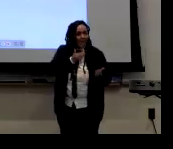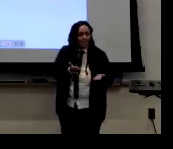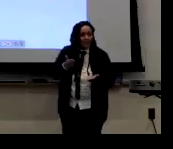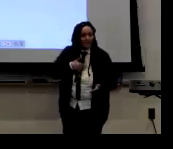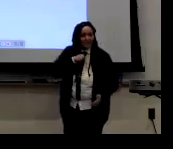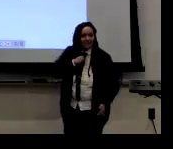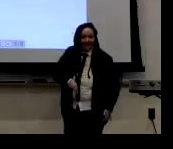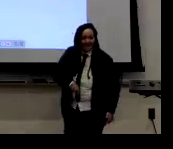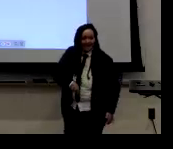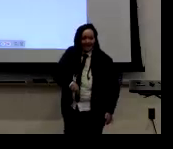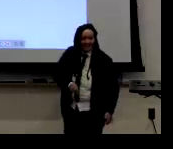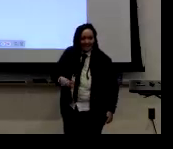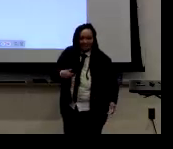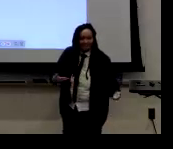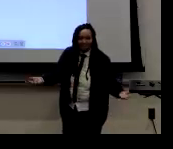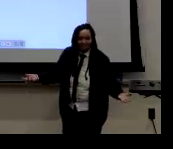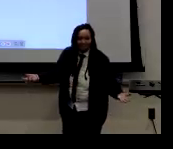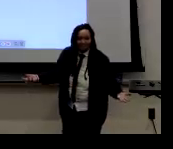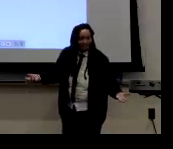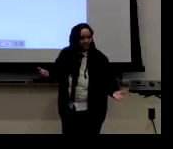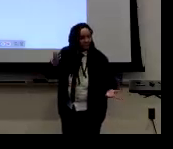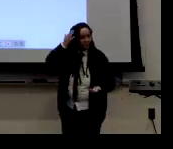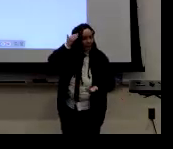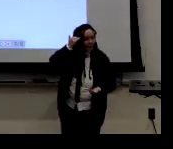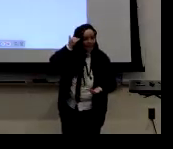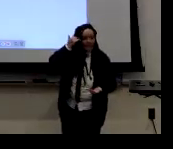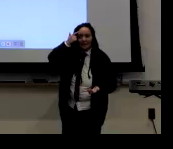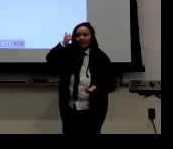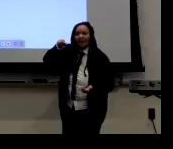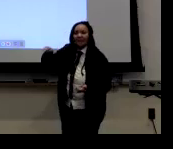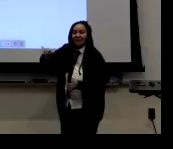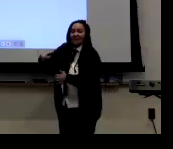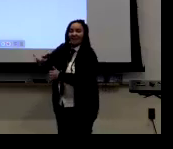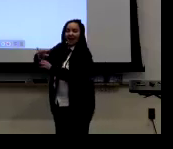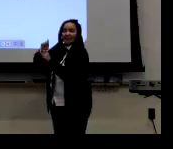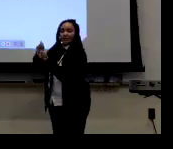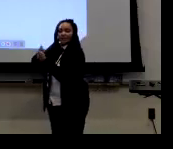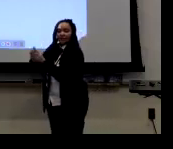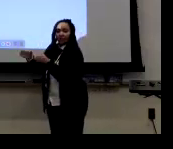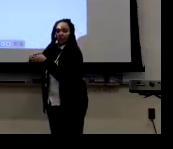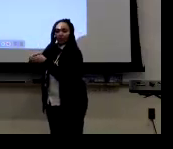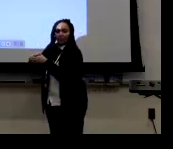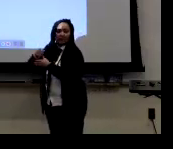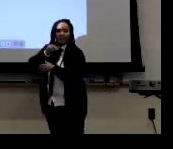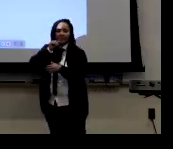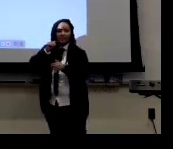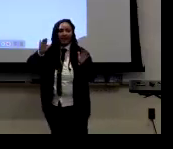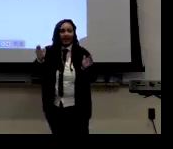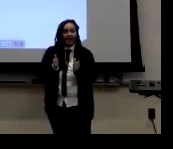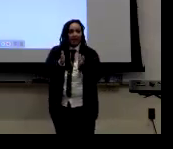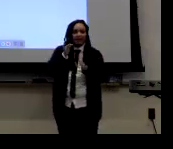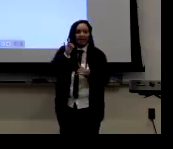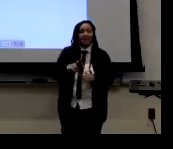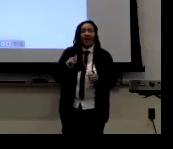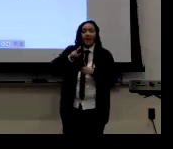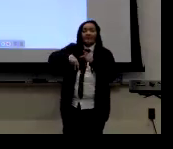Africa and I'm not bringing my tie to Africa. Um, I wanted to mention that because in that specific